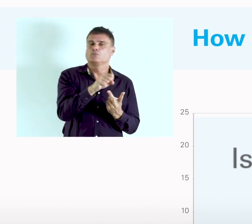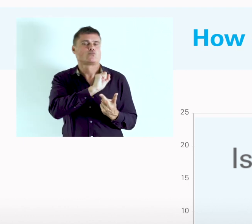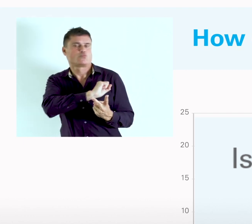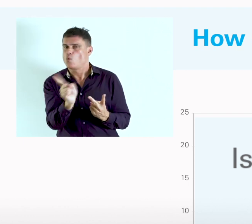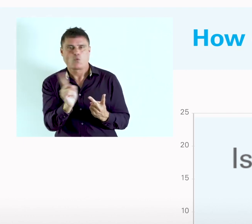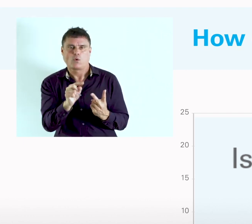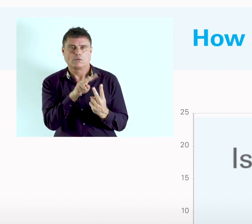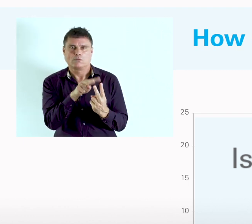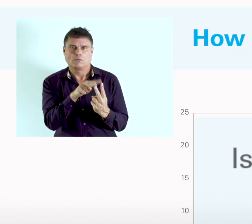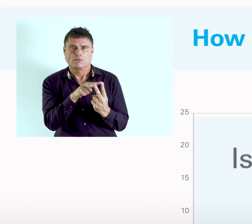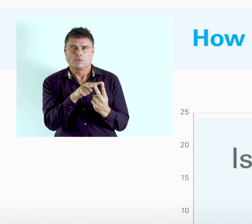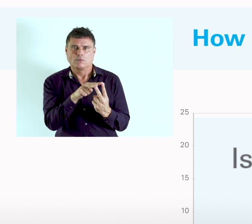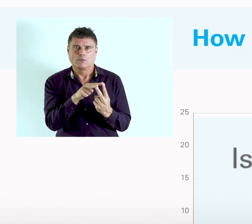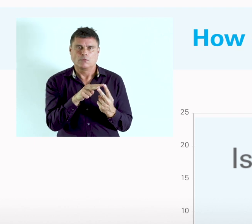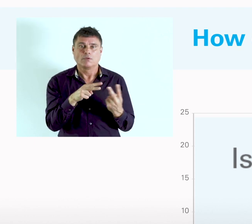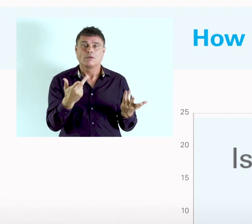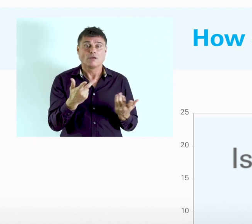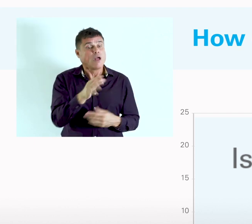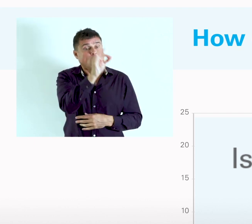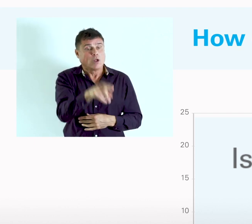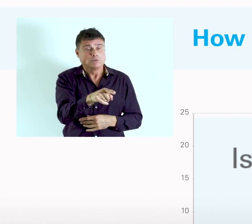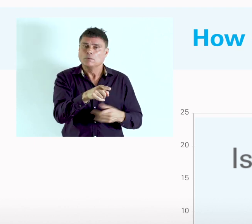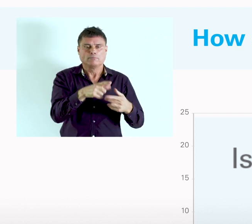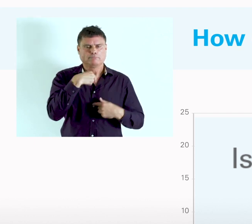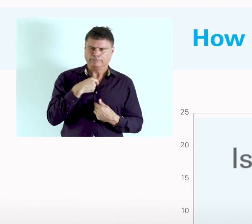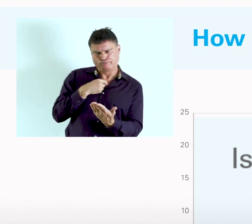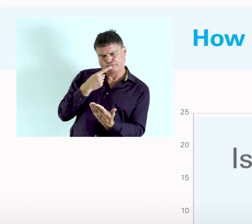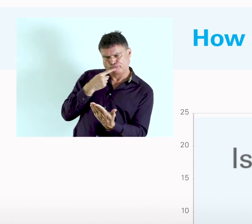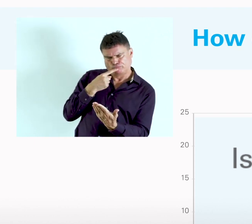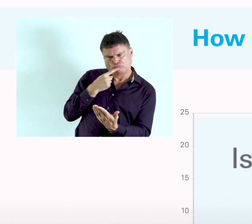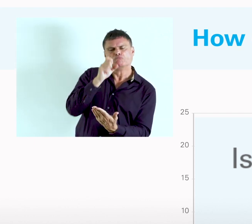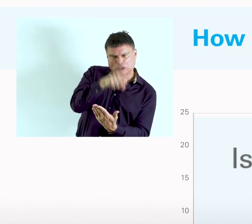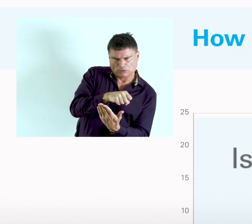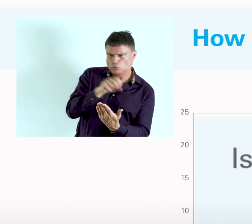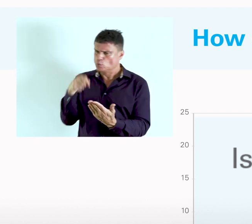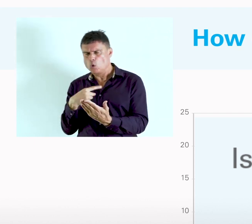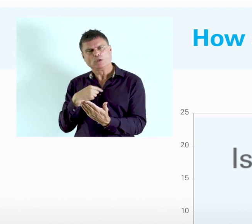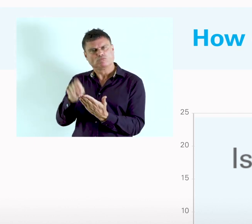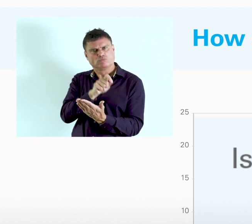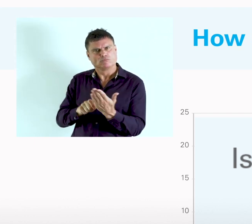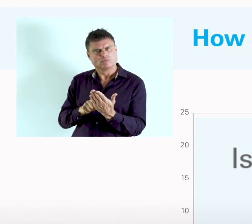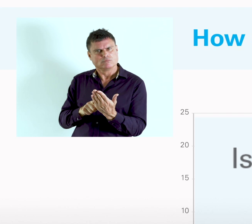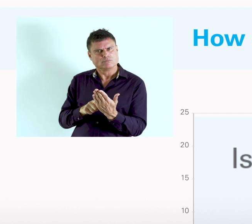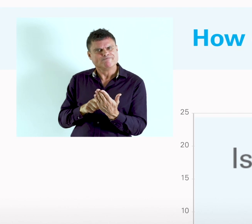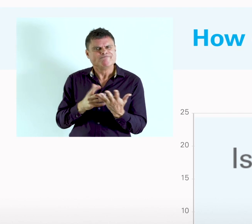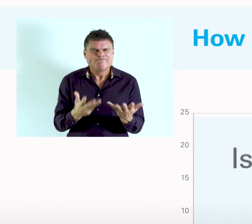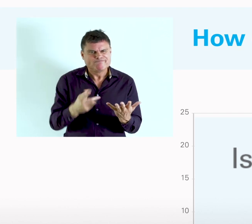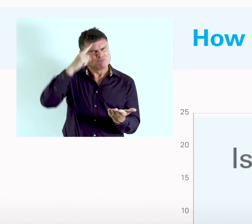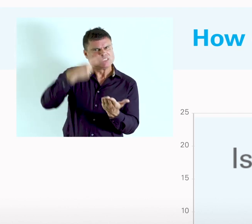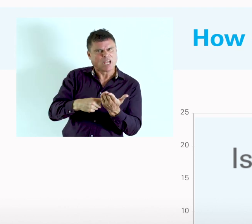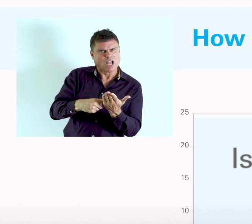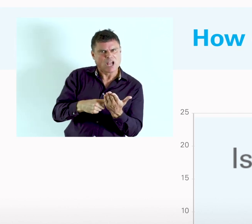or no. The definition of disability is left to the respondent. He is the one in charge of deciding